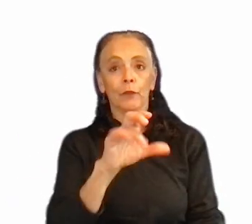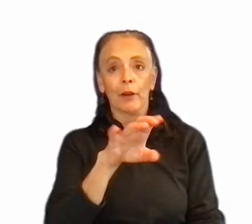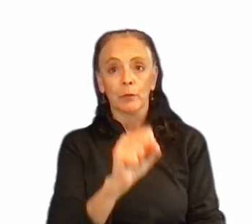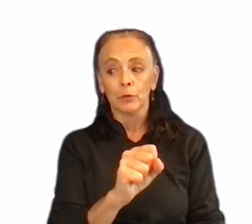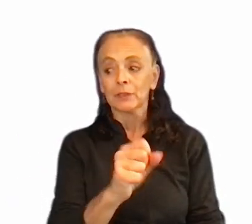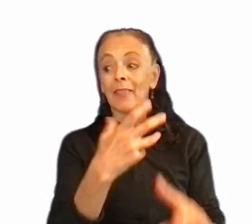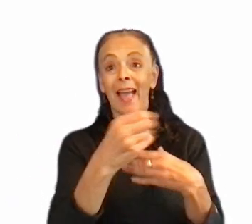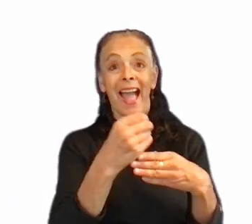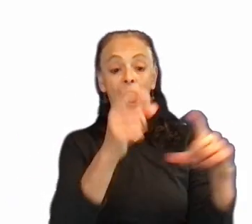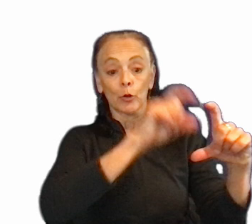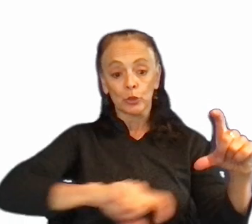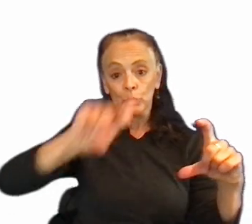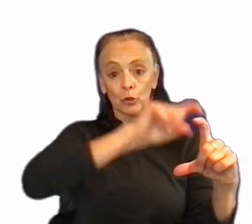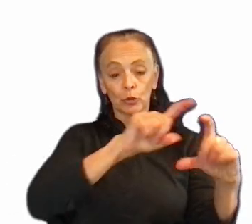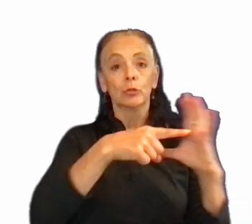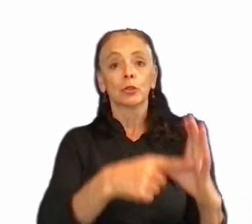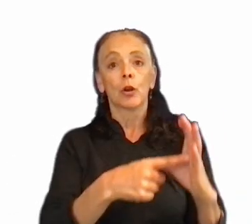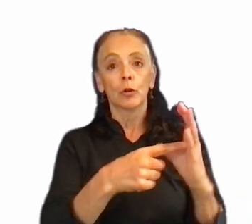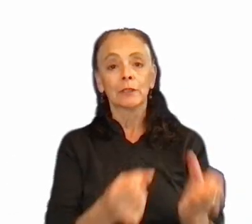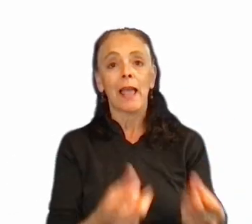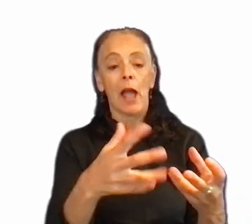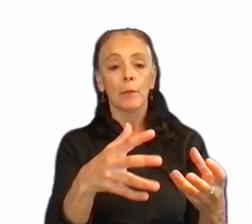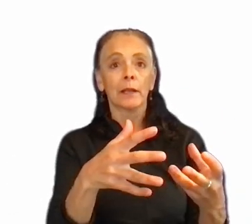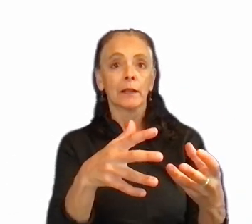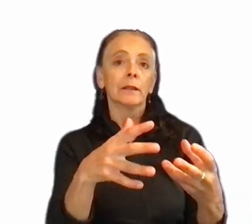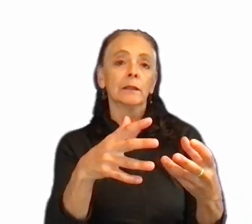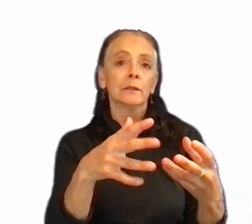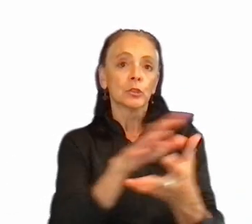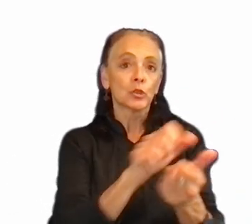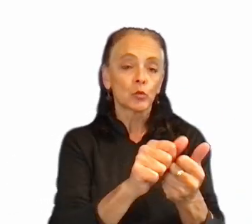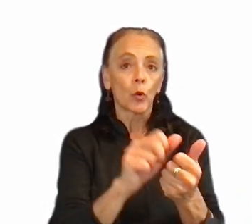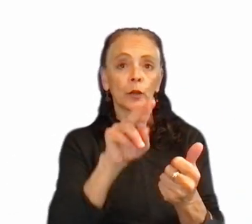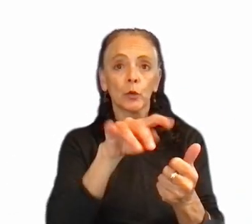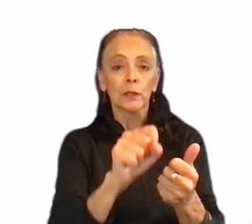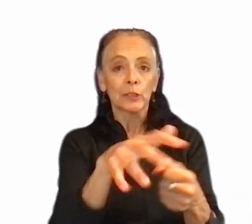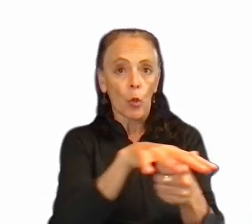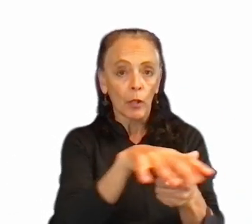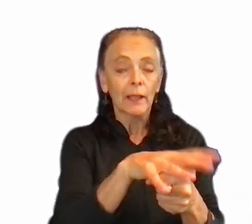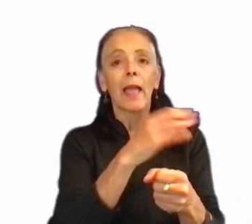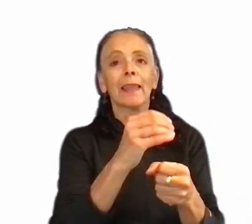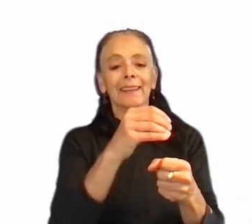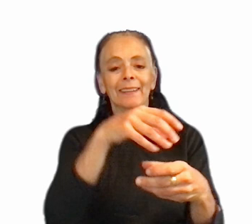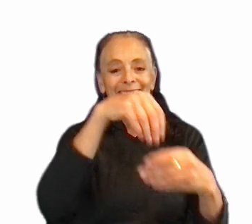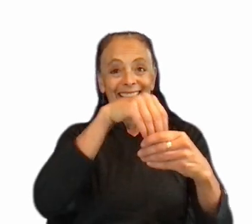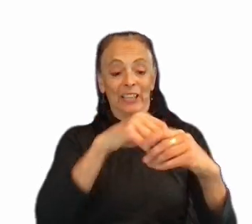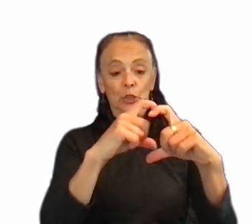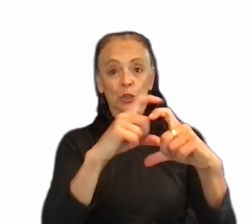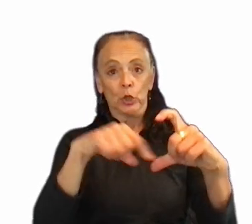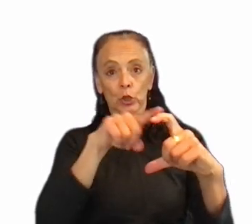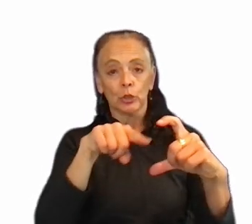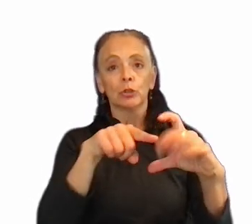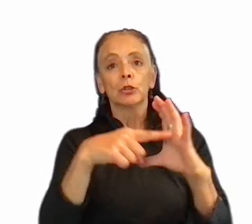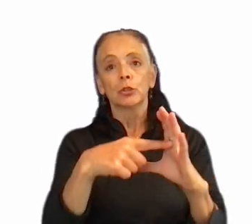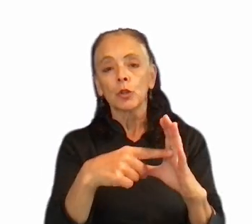outer circle shows the number of total destroyed units, while the inner circle uses a bipolar color scheme to indicate